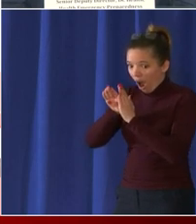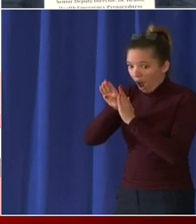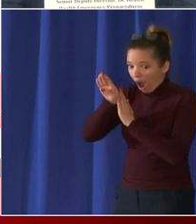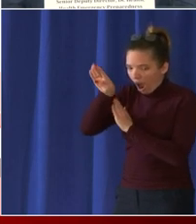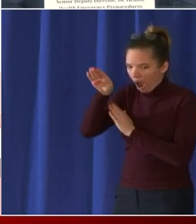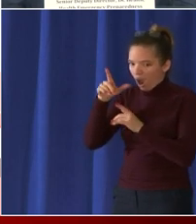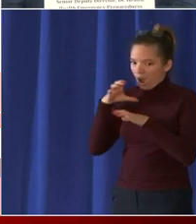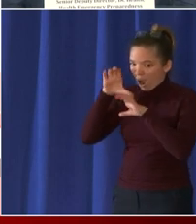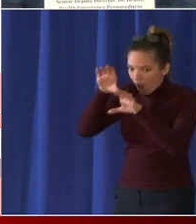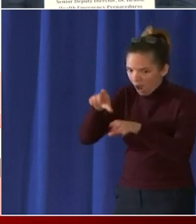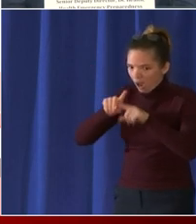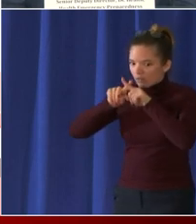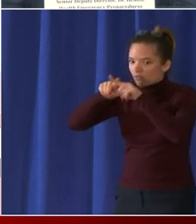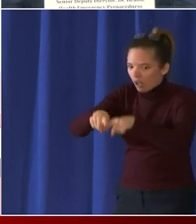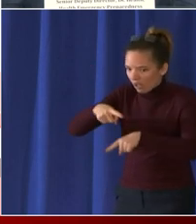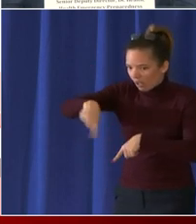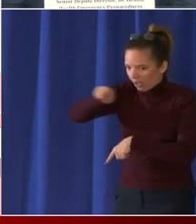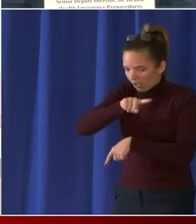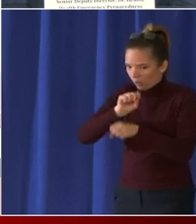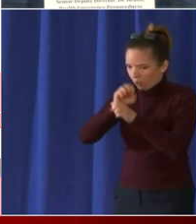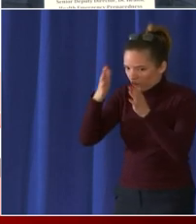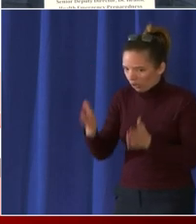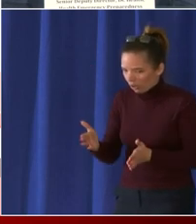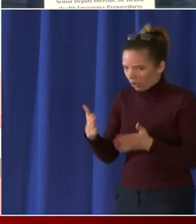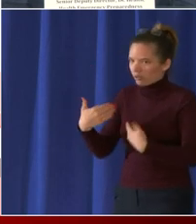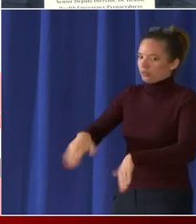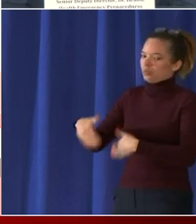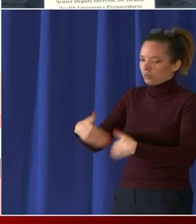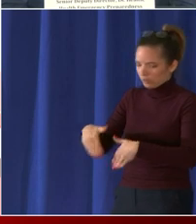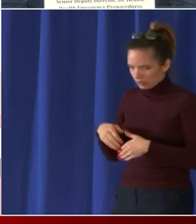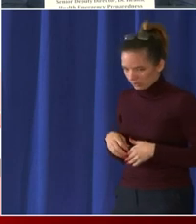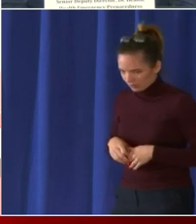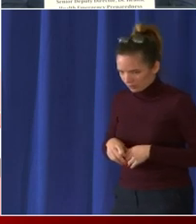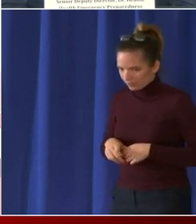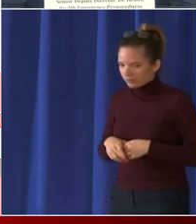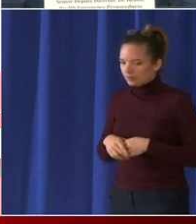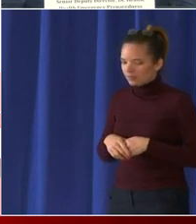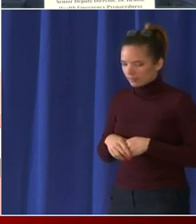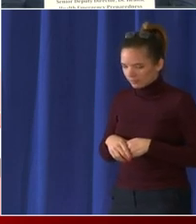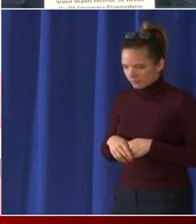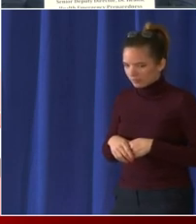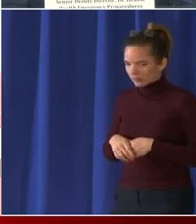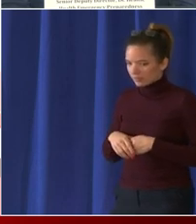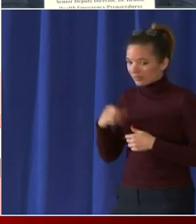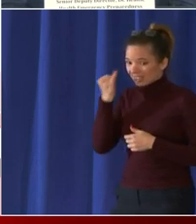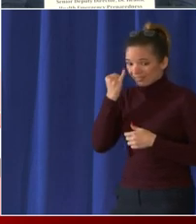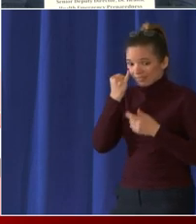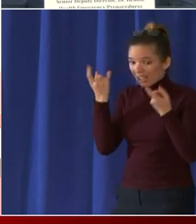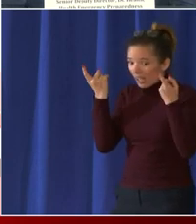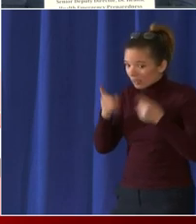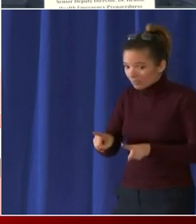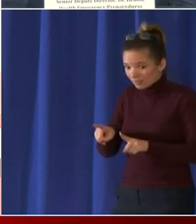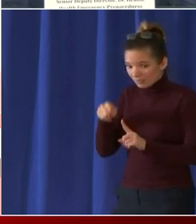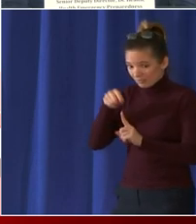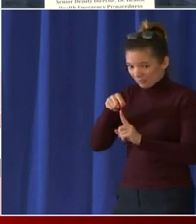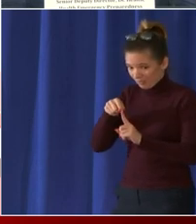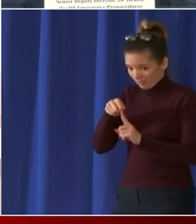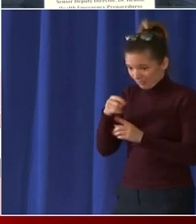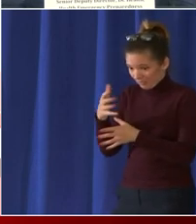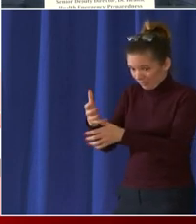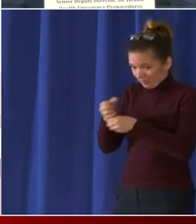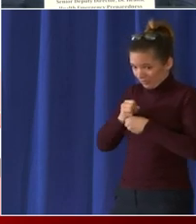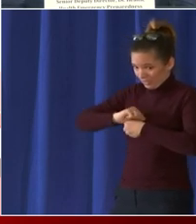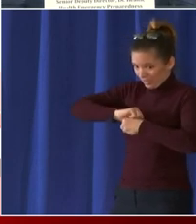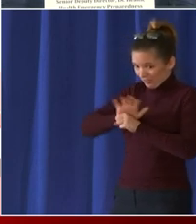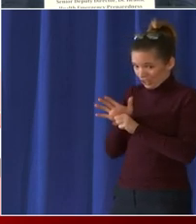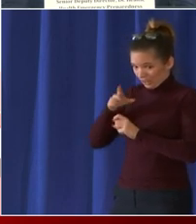simply not knowing what to do if they get covid and the reality is many of them don't need to be in the hospital they don't need to present to the er they